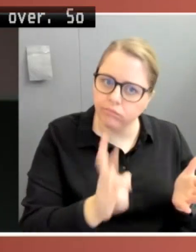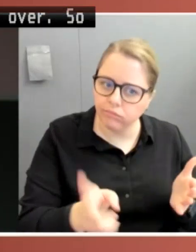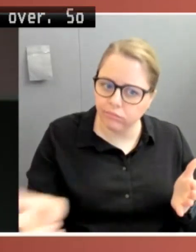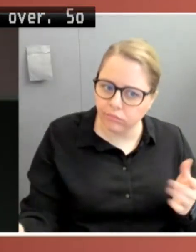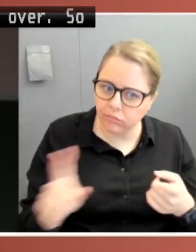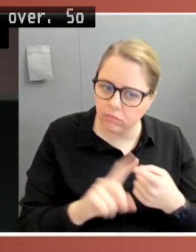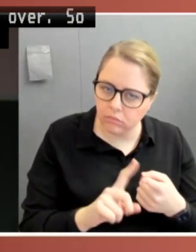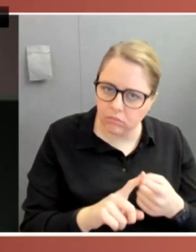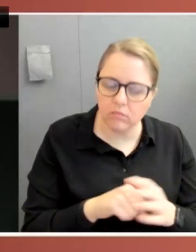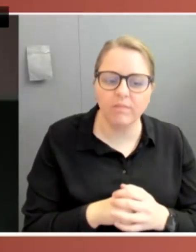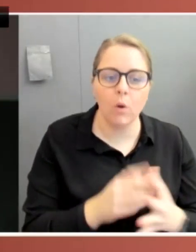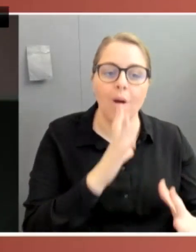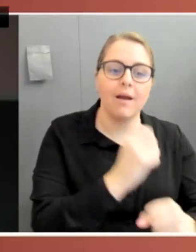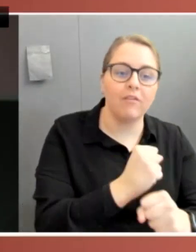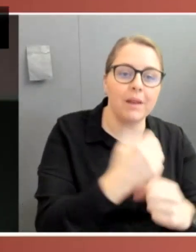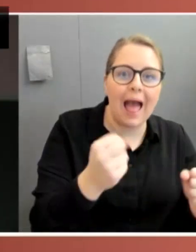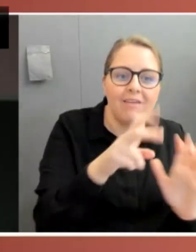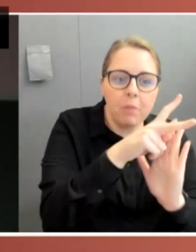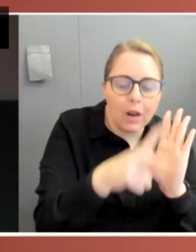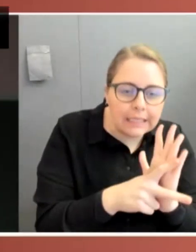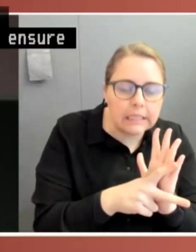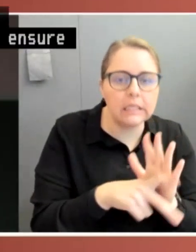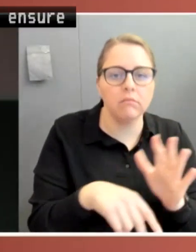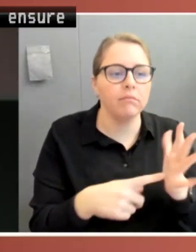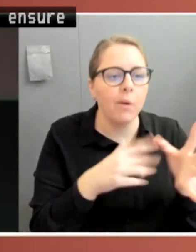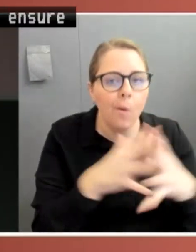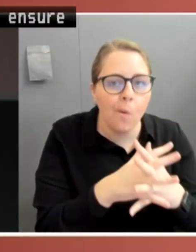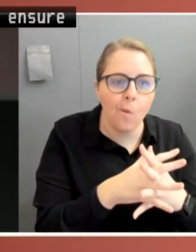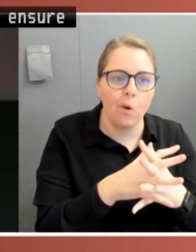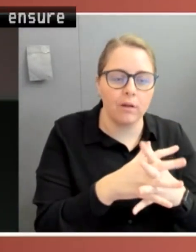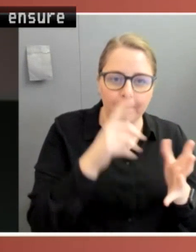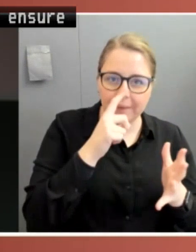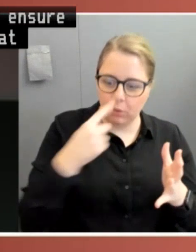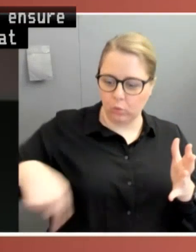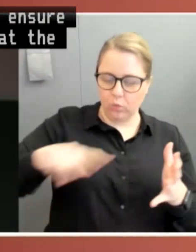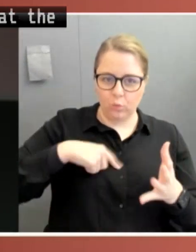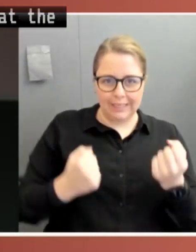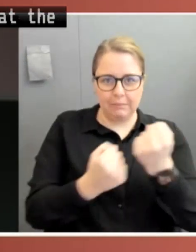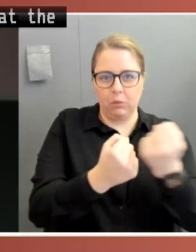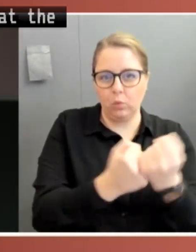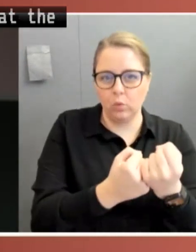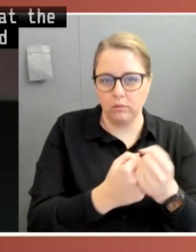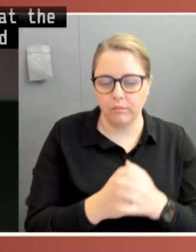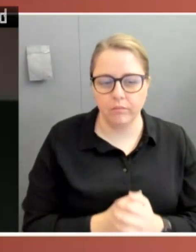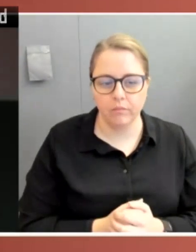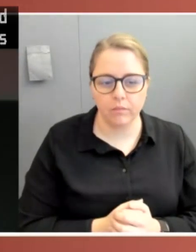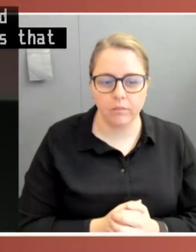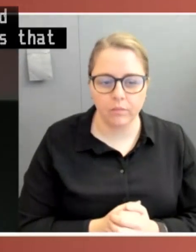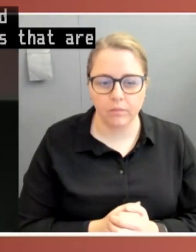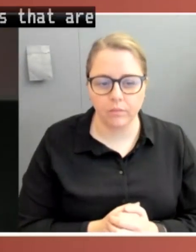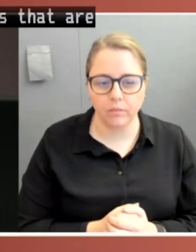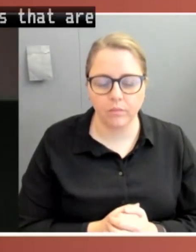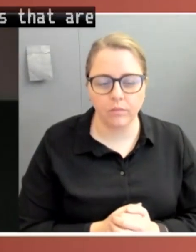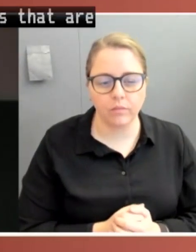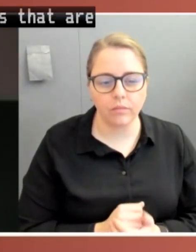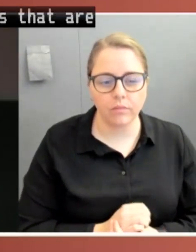policies and administration that are supported by the people, via their elected representatives. And it's not just a matter of